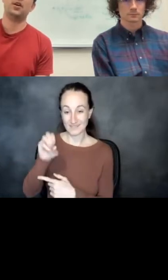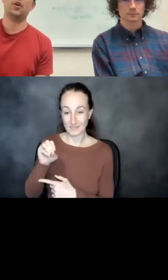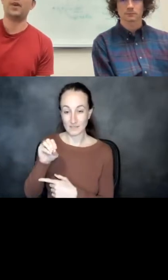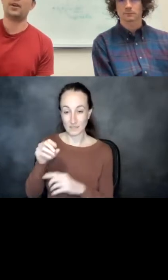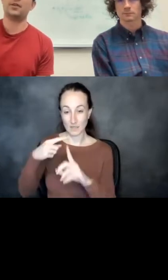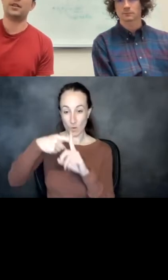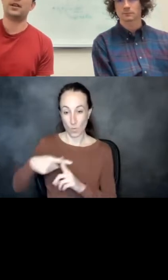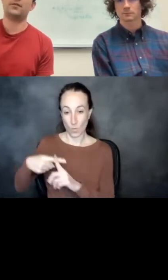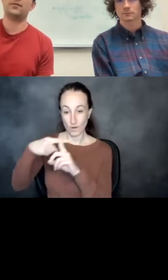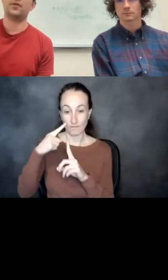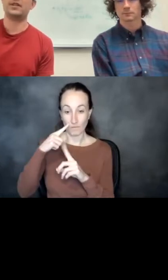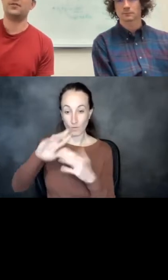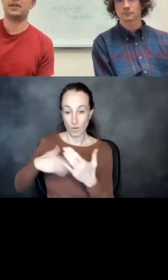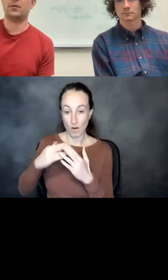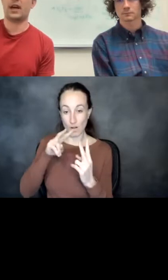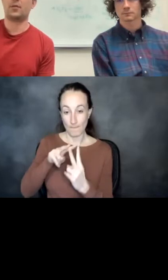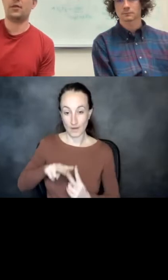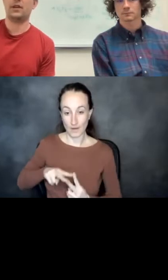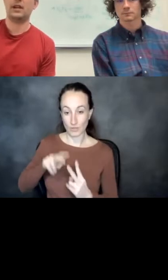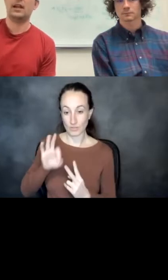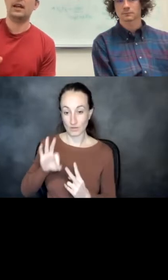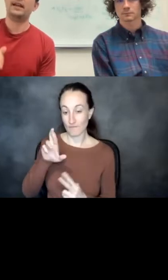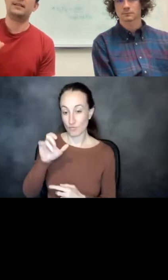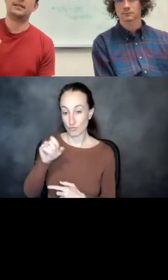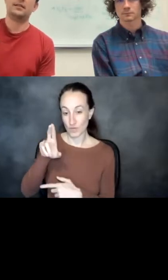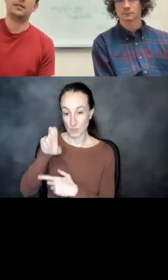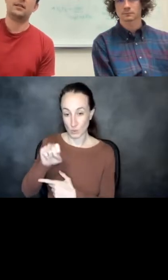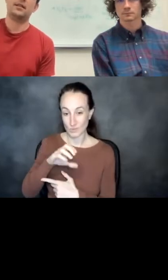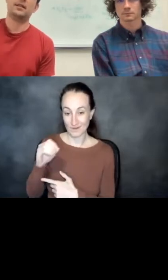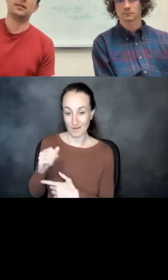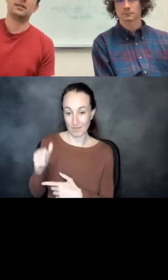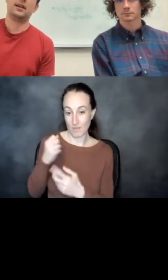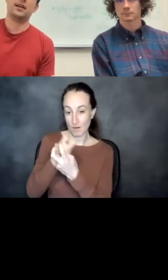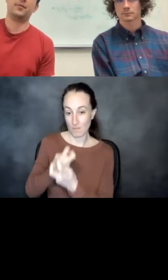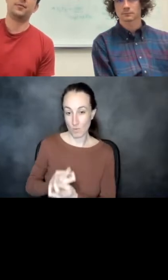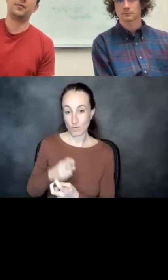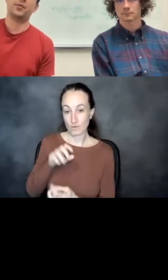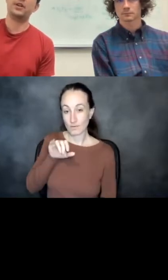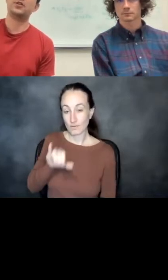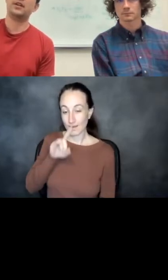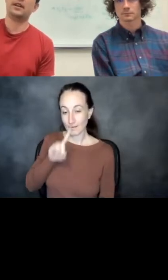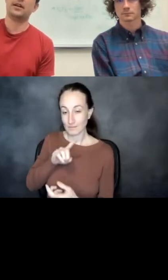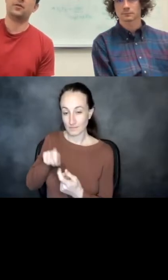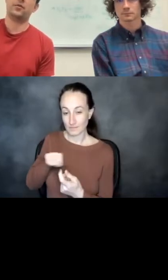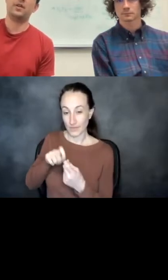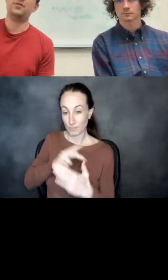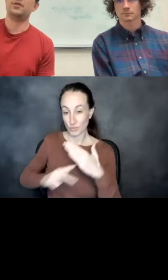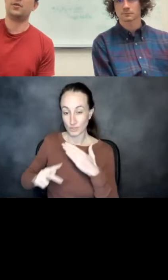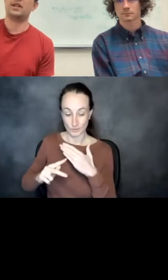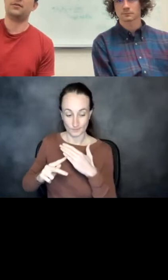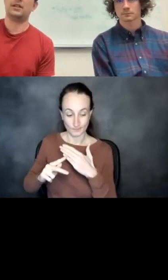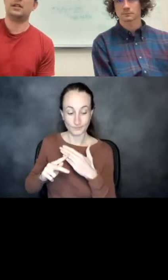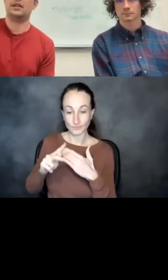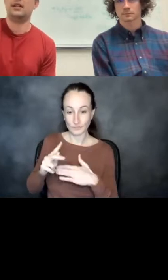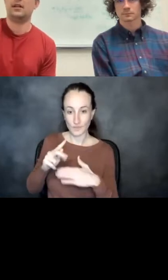all pairs of residues in the backbone. And it's this prediction that we use